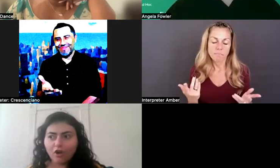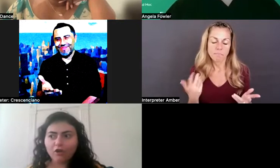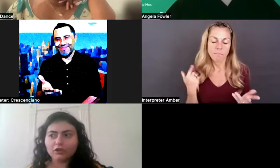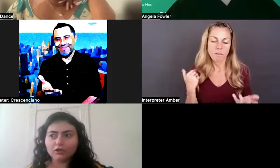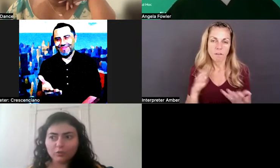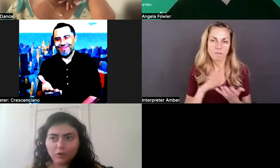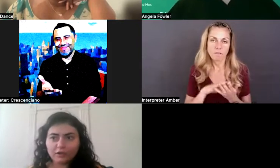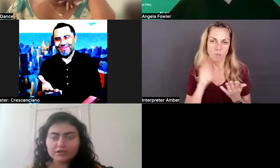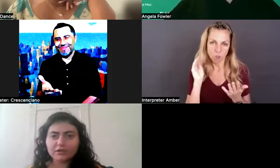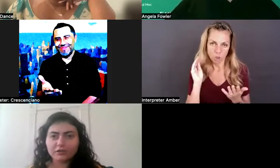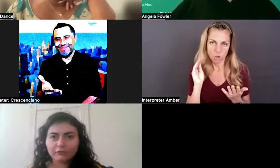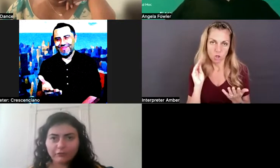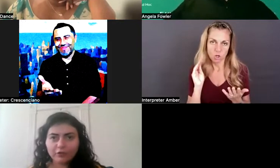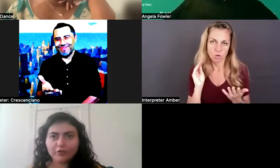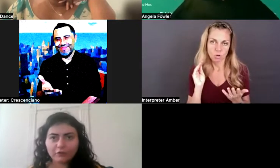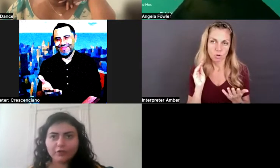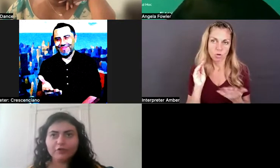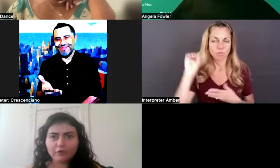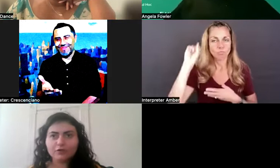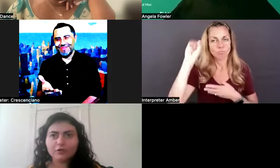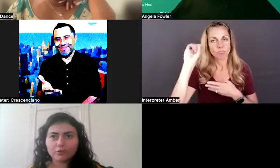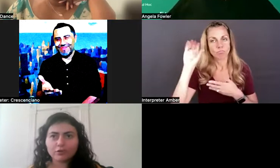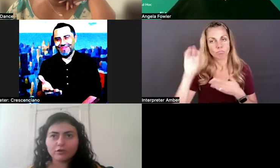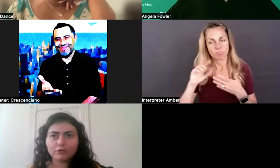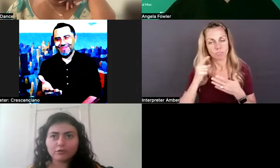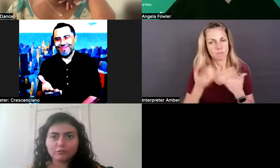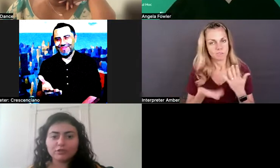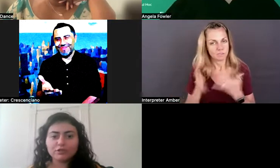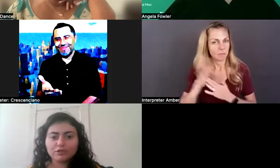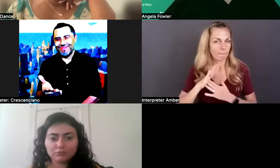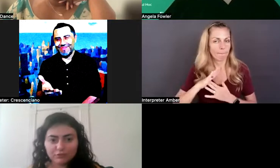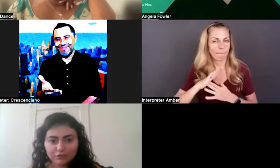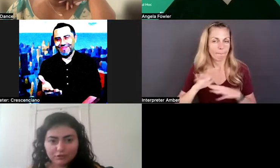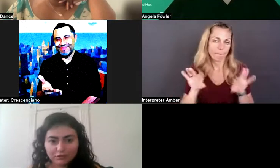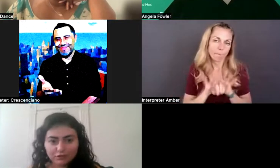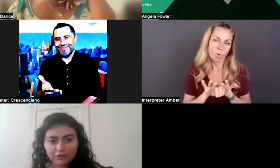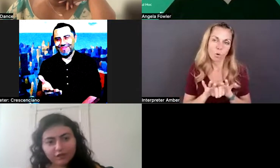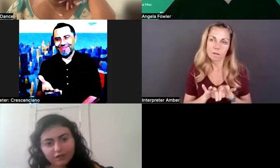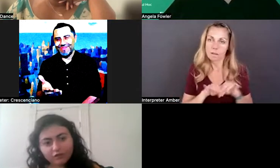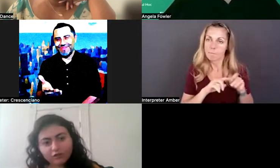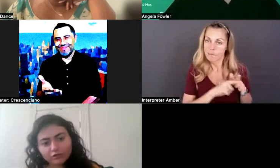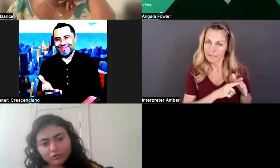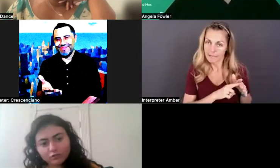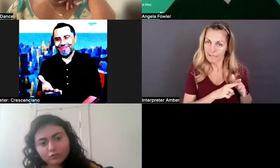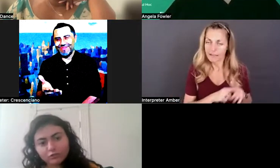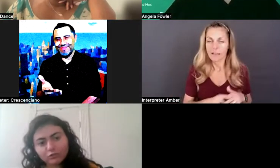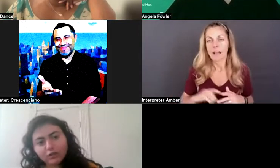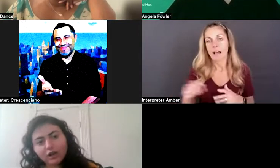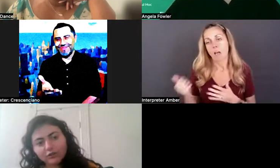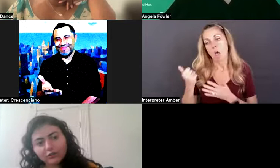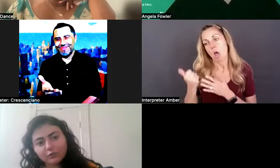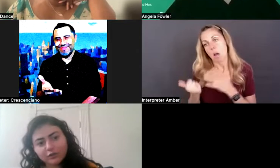on the ones that are very, very, very important to me immediately and hang on to